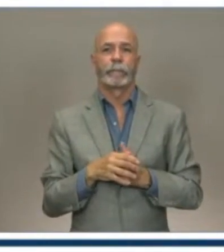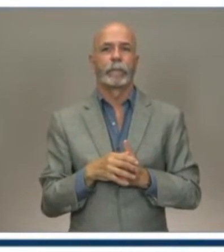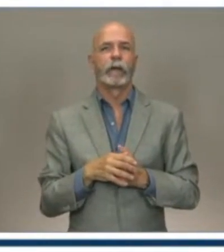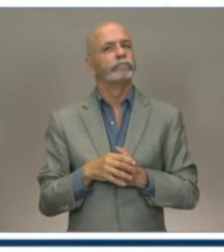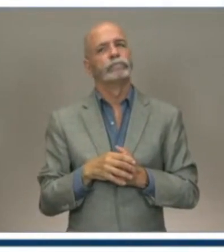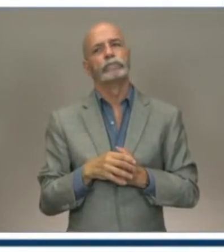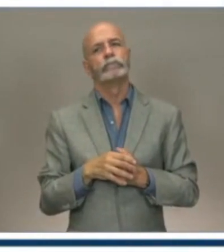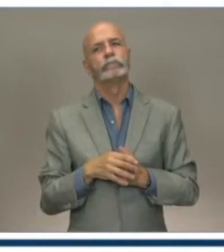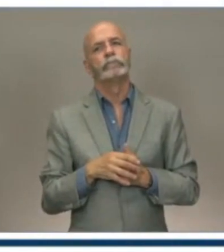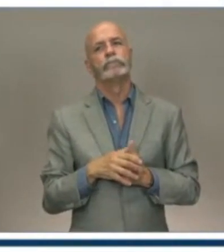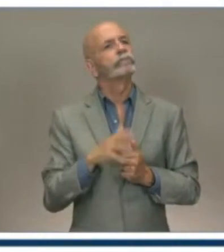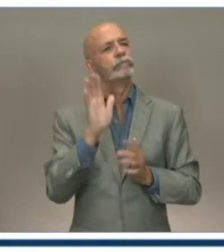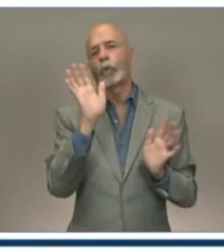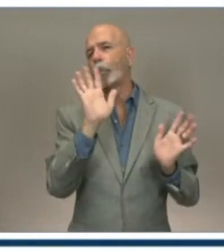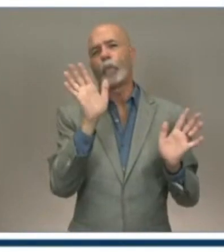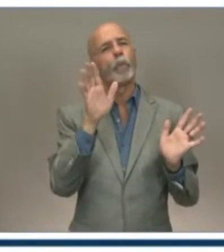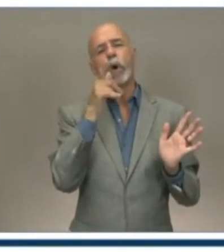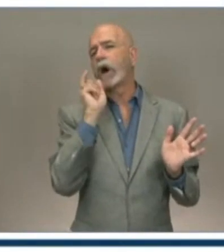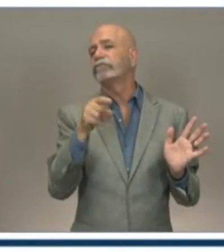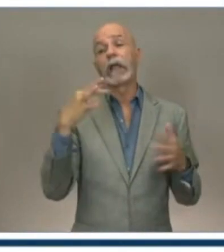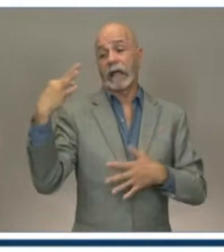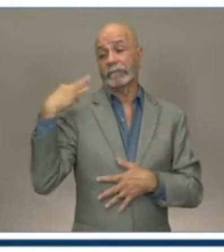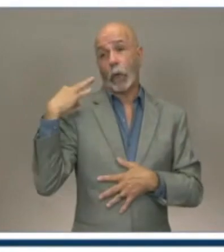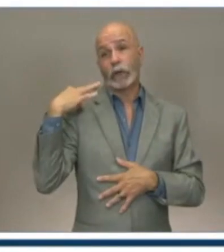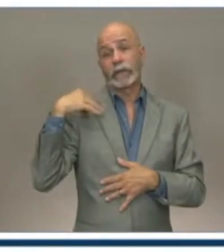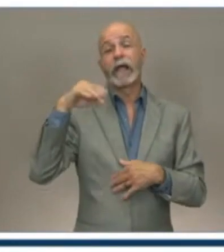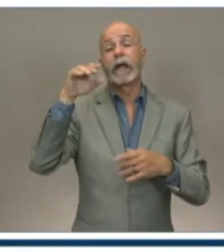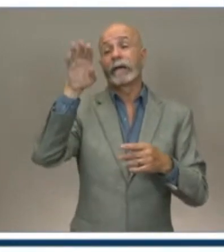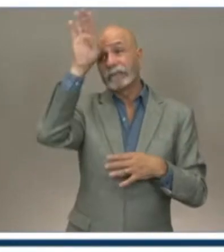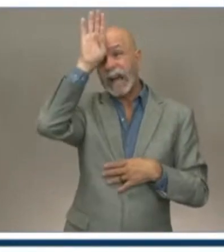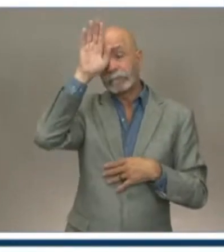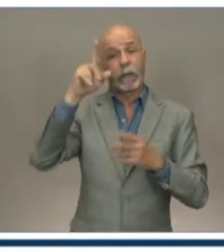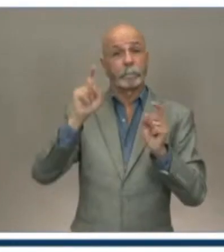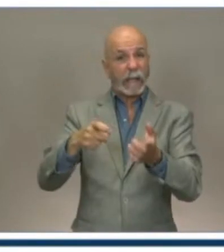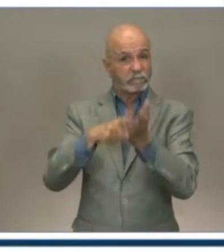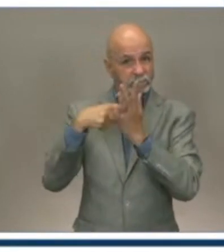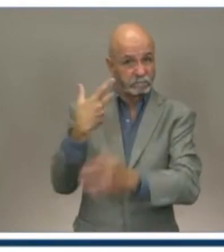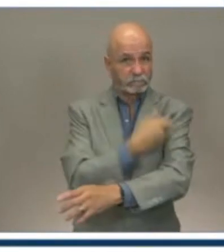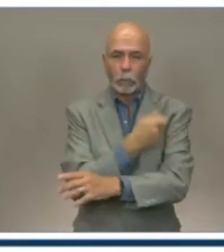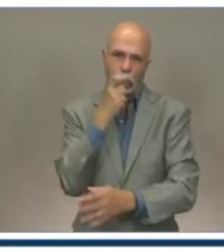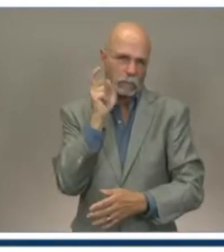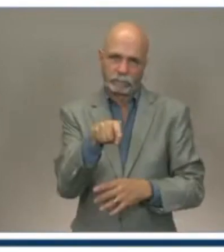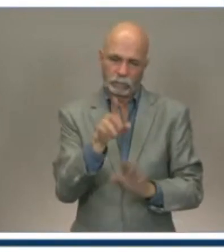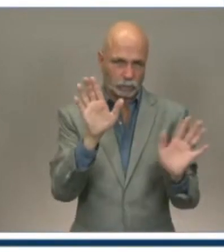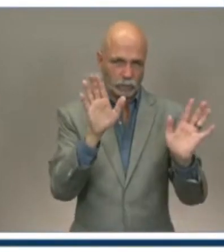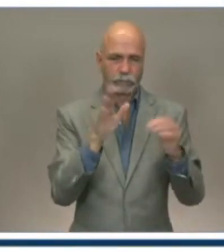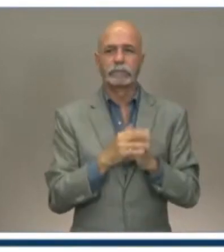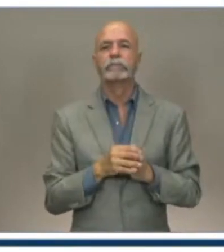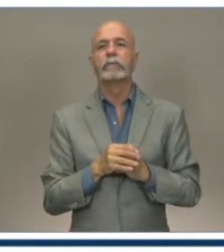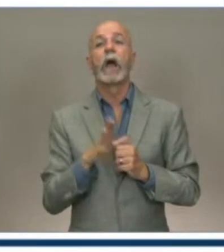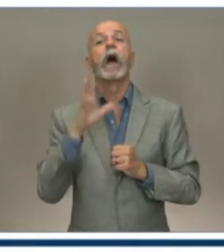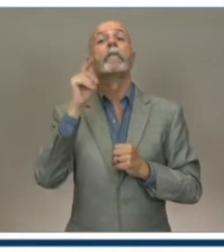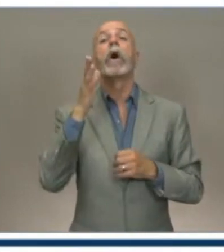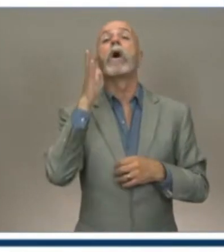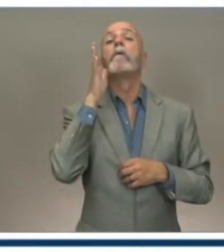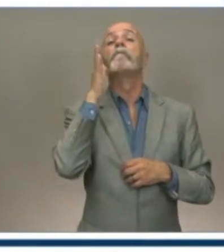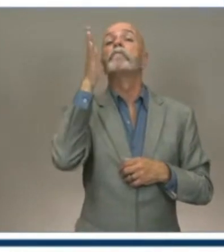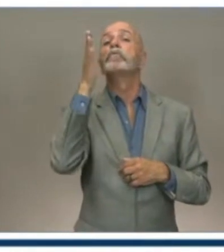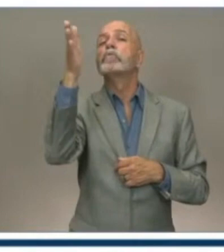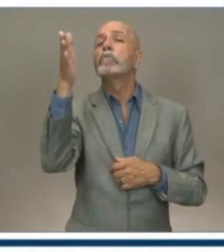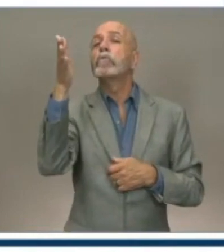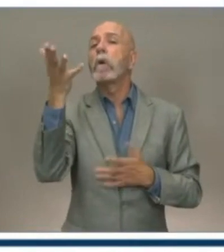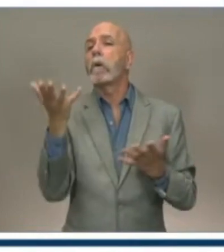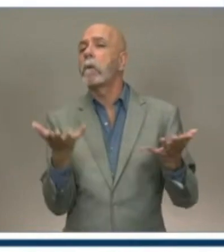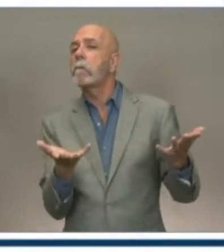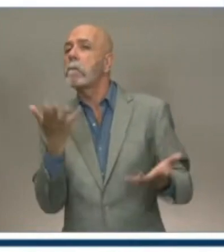include volunteer firefighters. We'll have to look at what roll out this first group